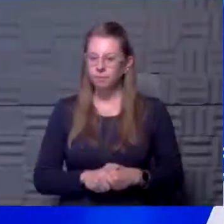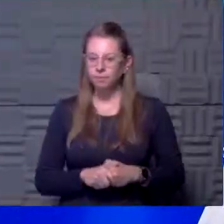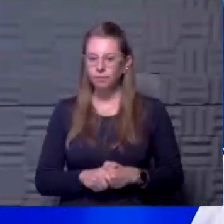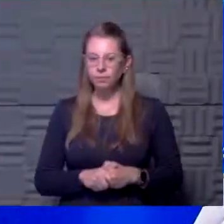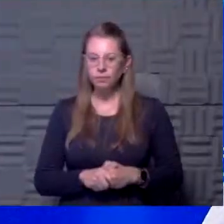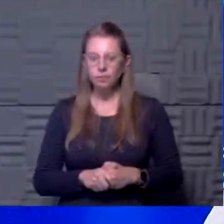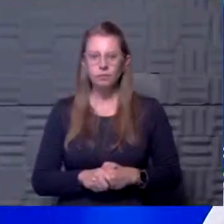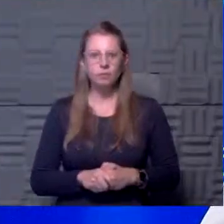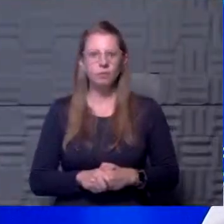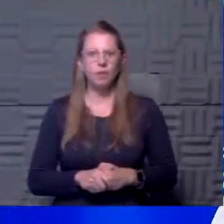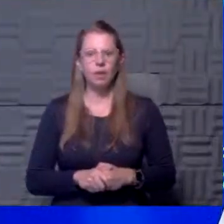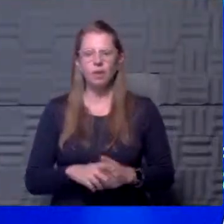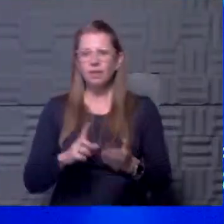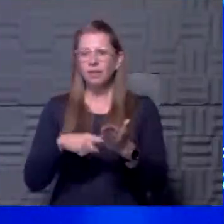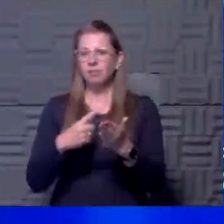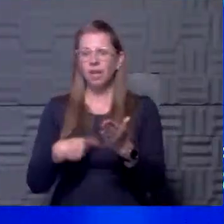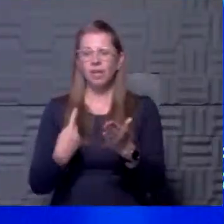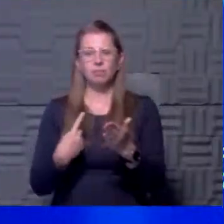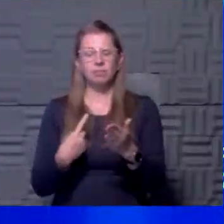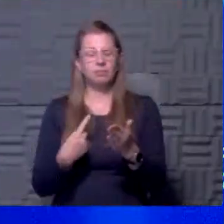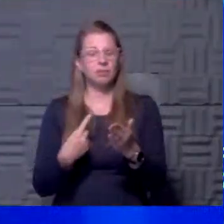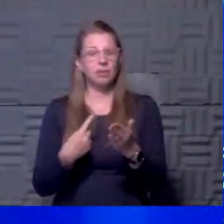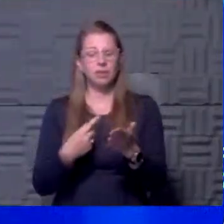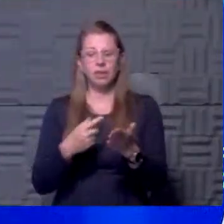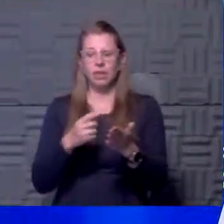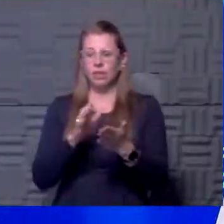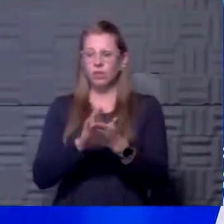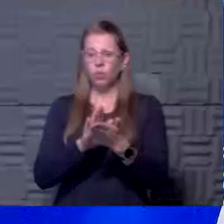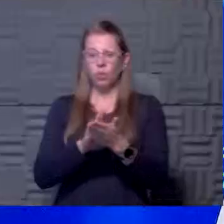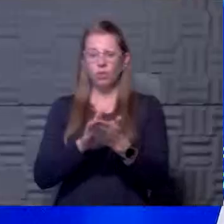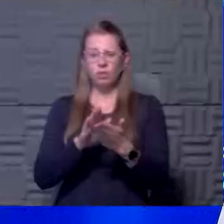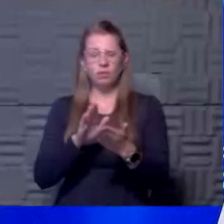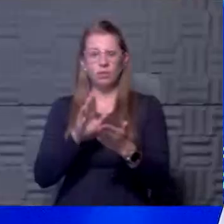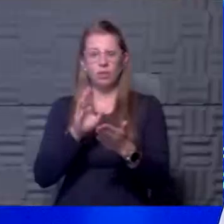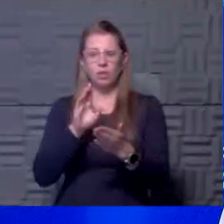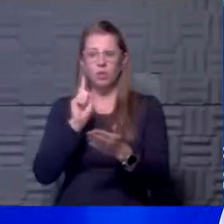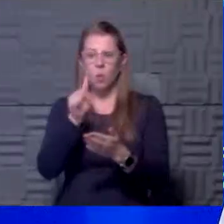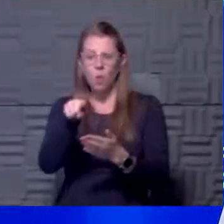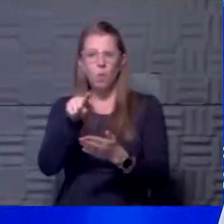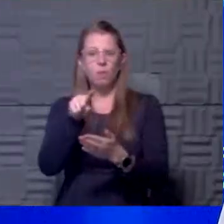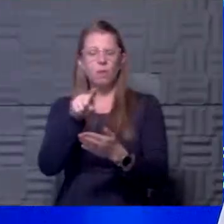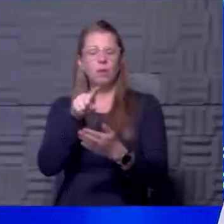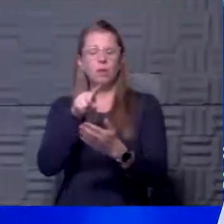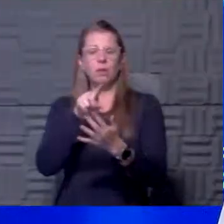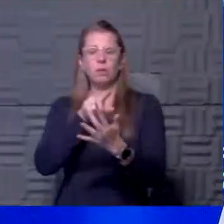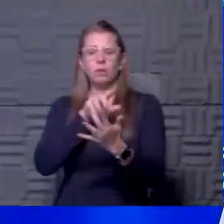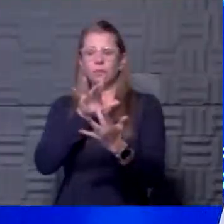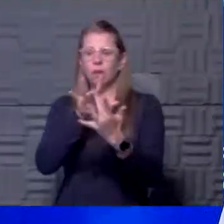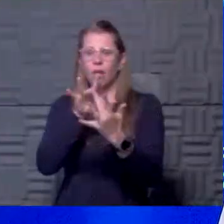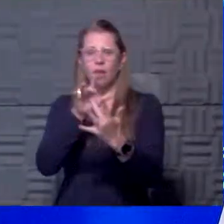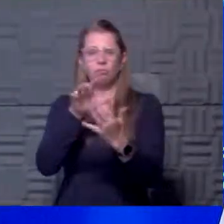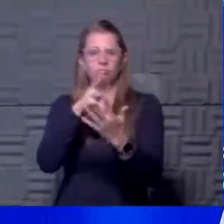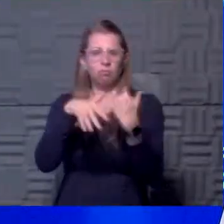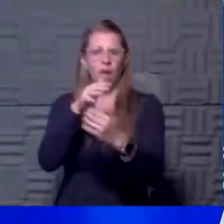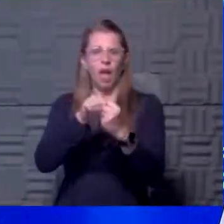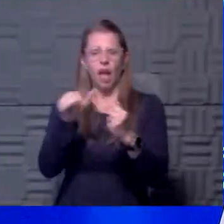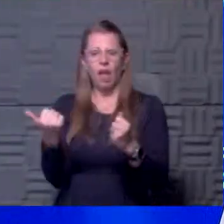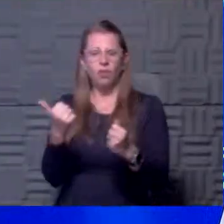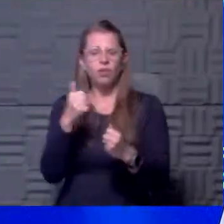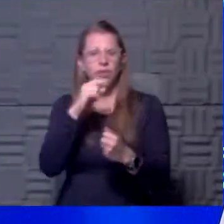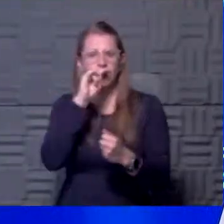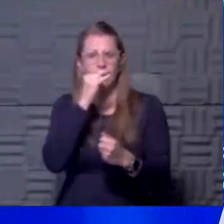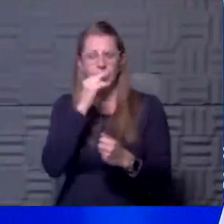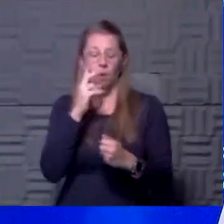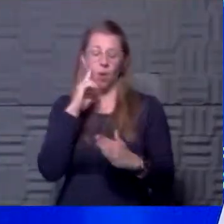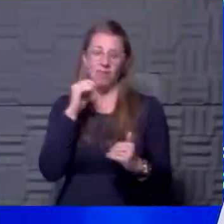our bubbles, it changes our world and our kids go out there and they come back and they're in contact with other kids. And hopefully we're not going to be like North Carolina, watch it go bad